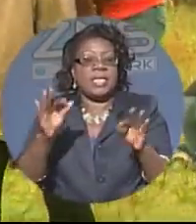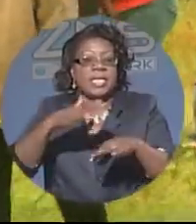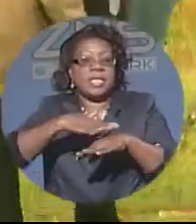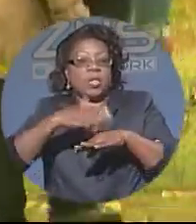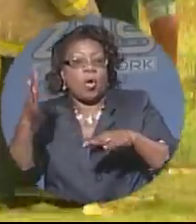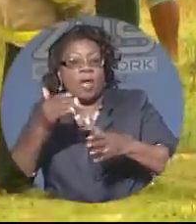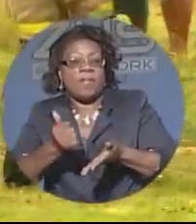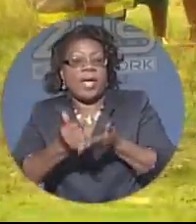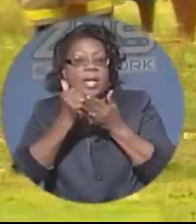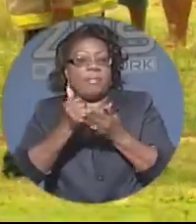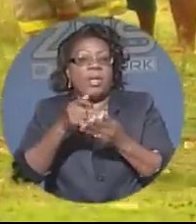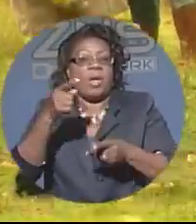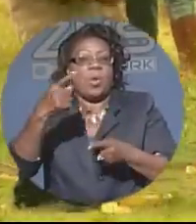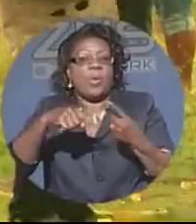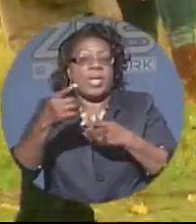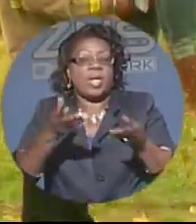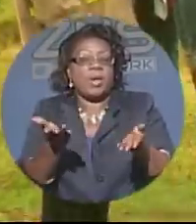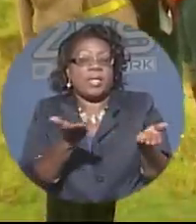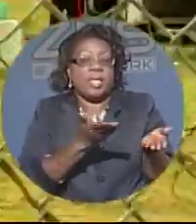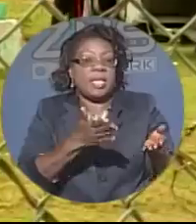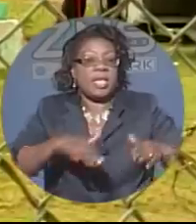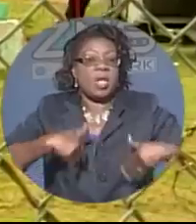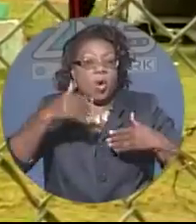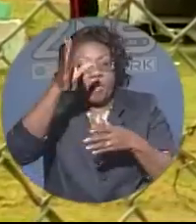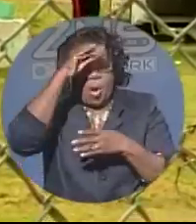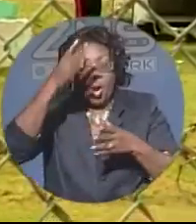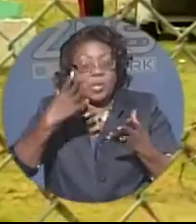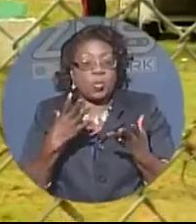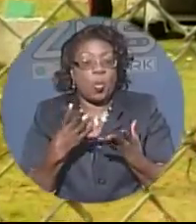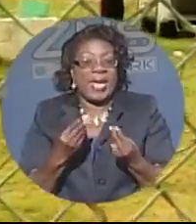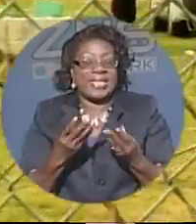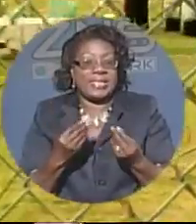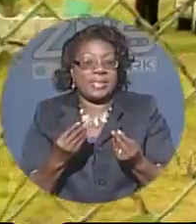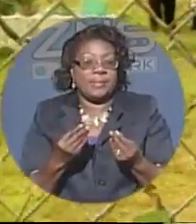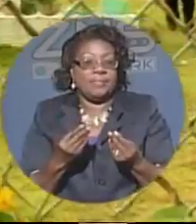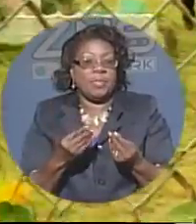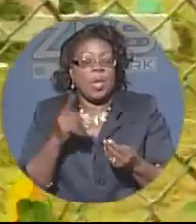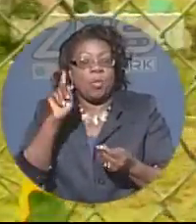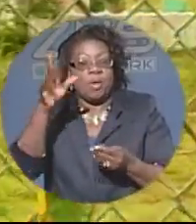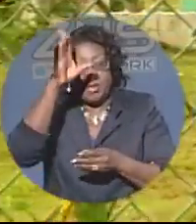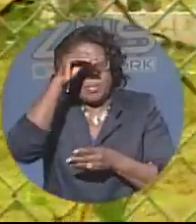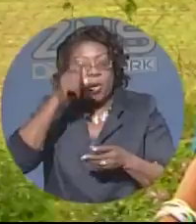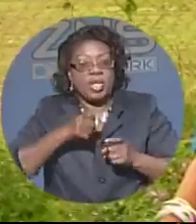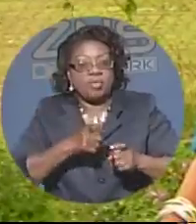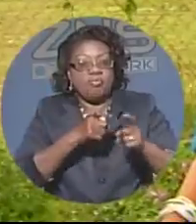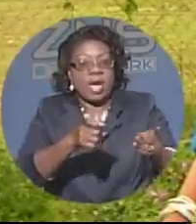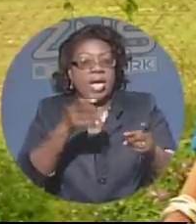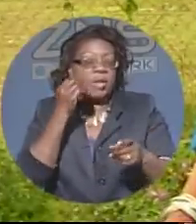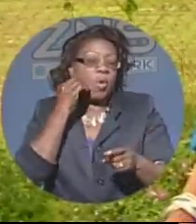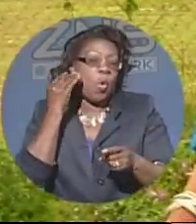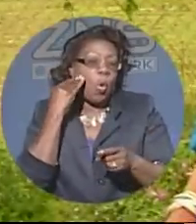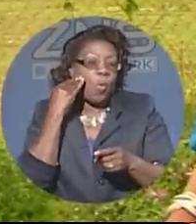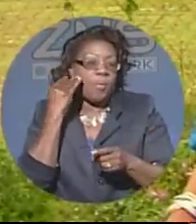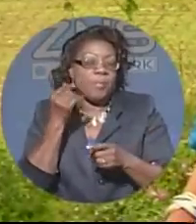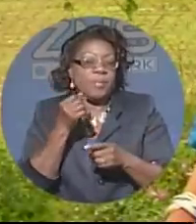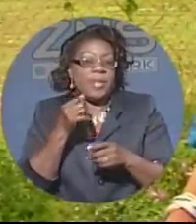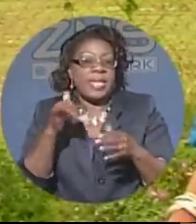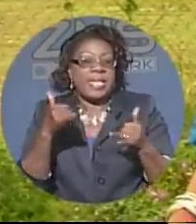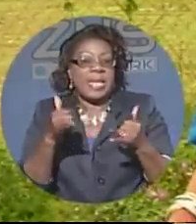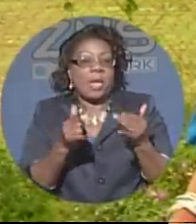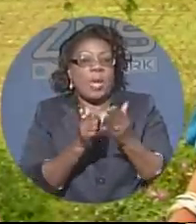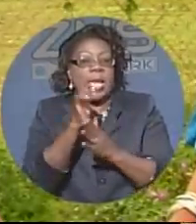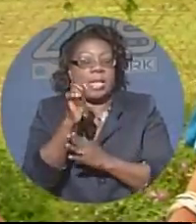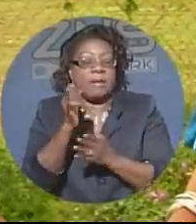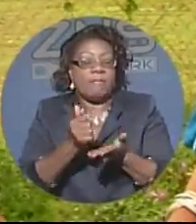that the young boy was wet like he'd been swimming. One of the boys who was with him ran home all the way home in the Elowelda for help.